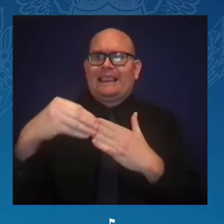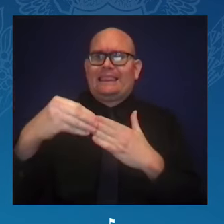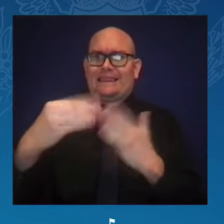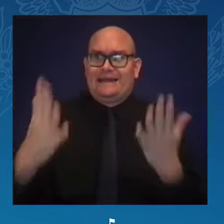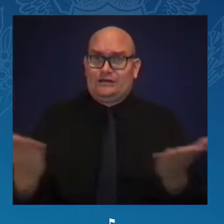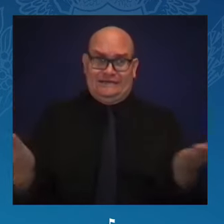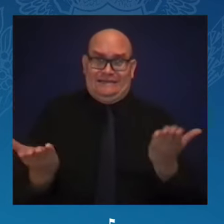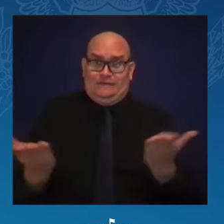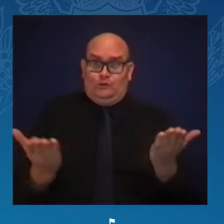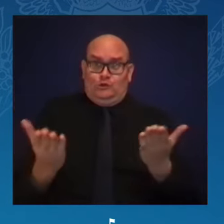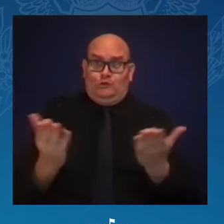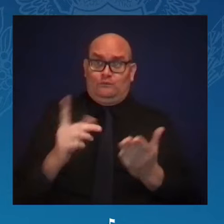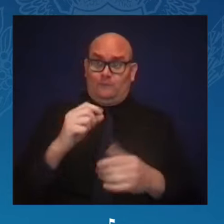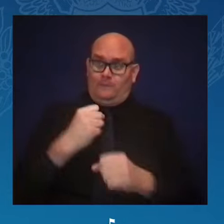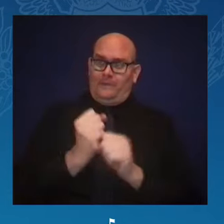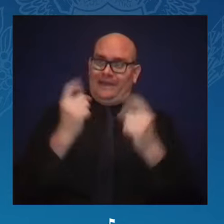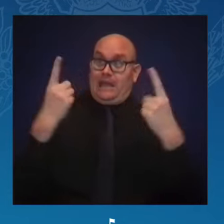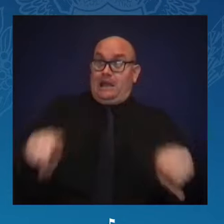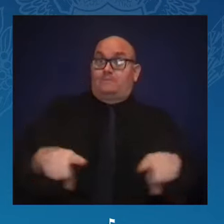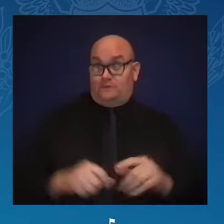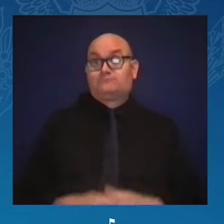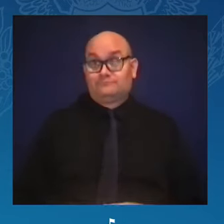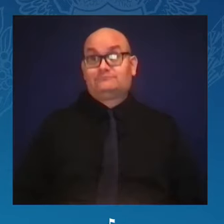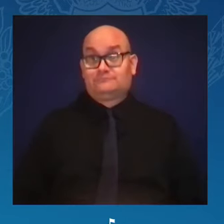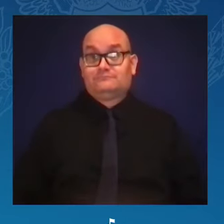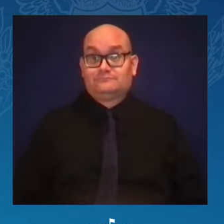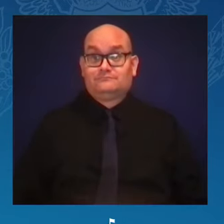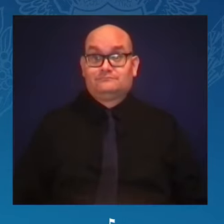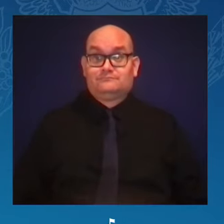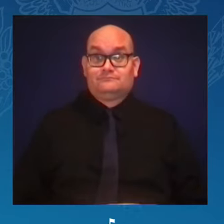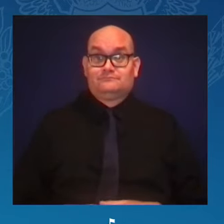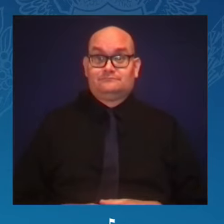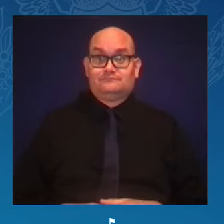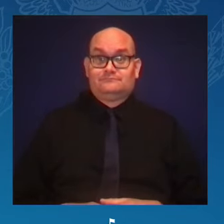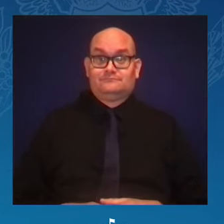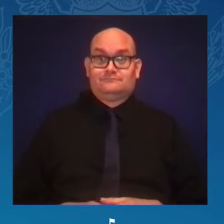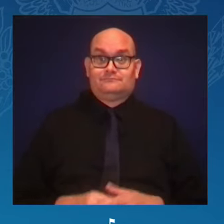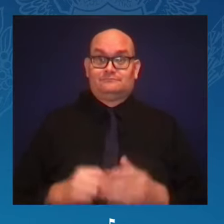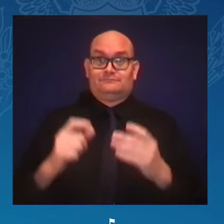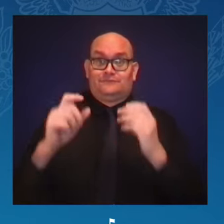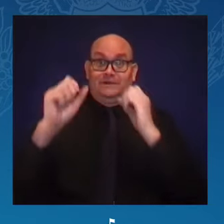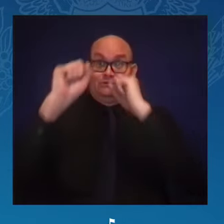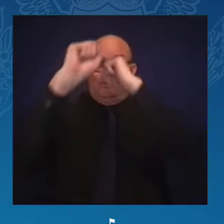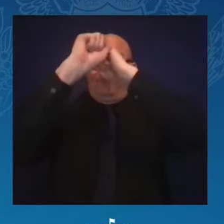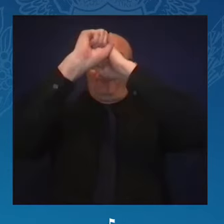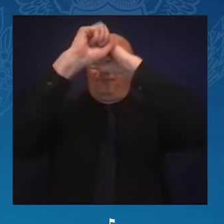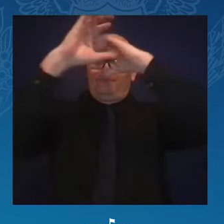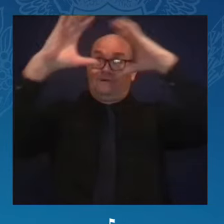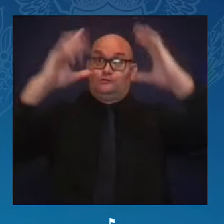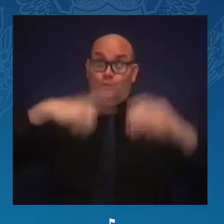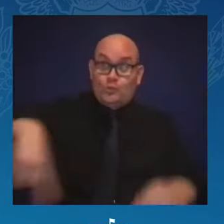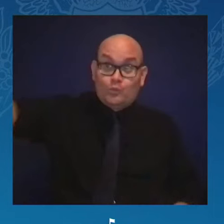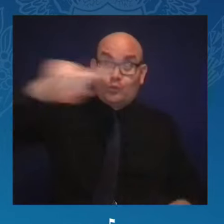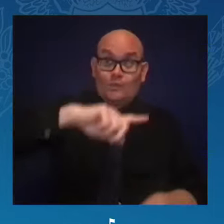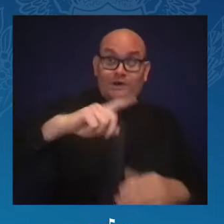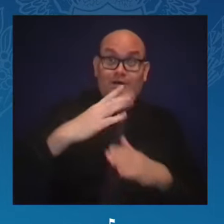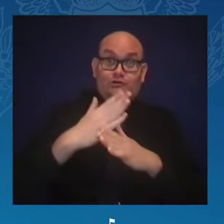share a vision and a stake in the future of our nation.